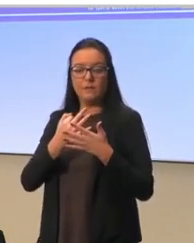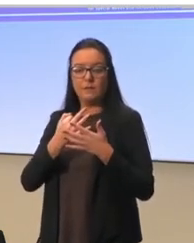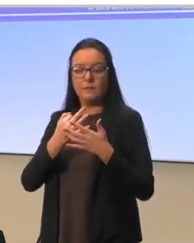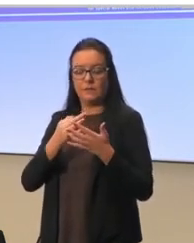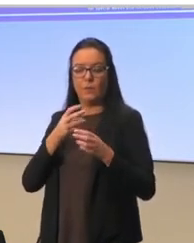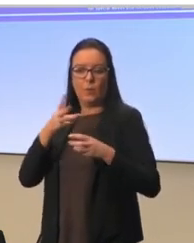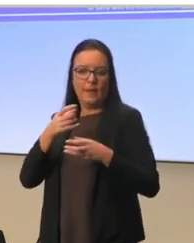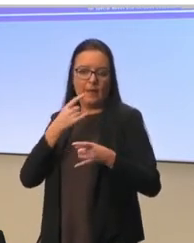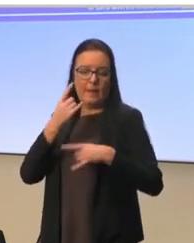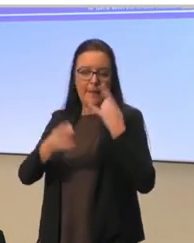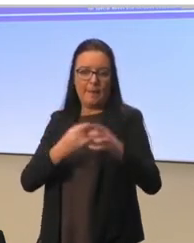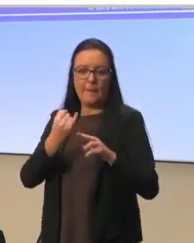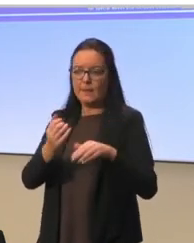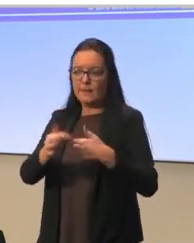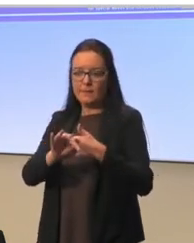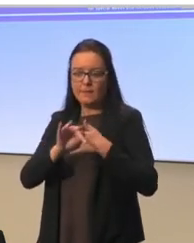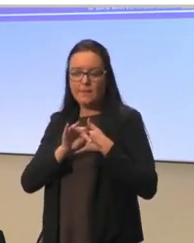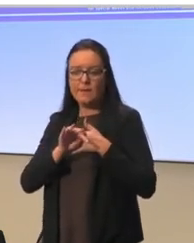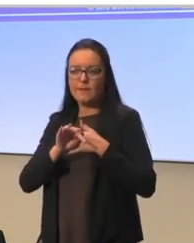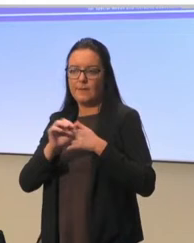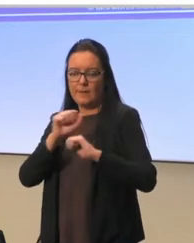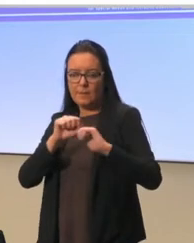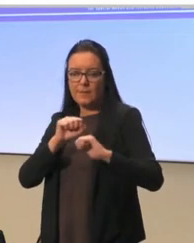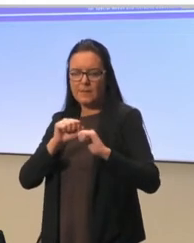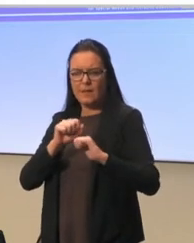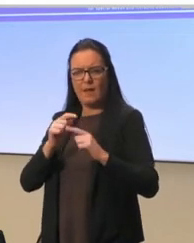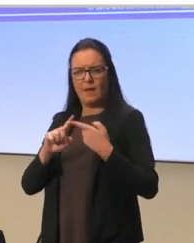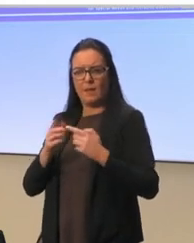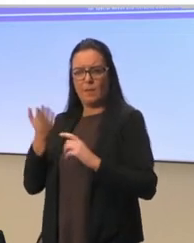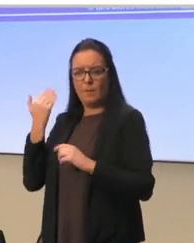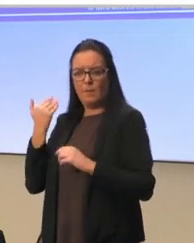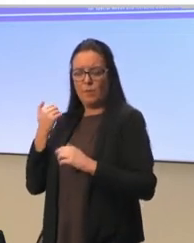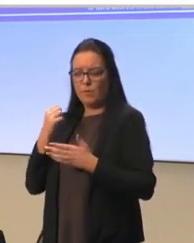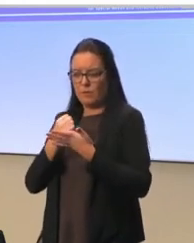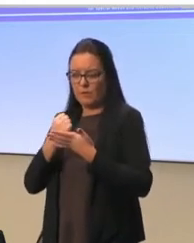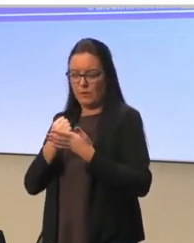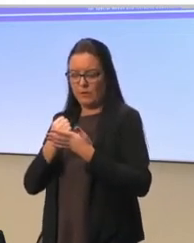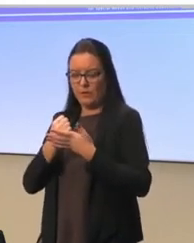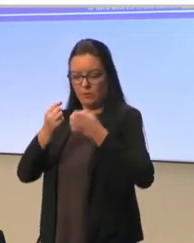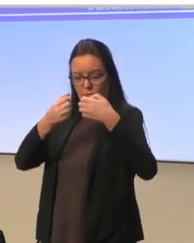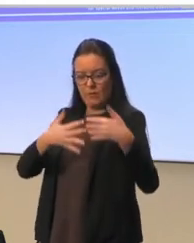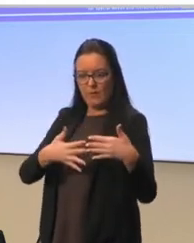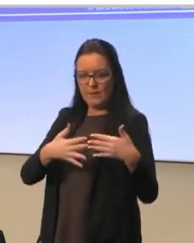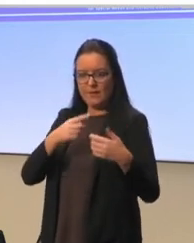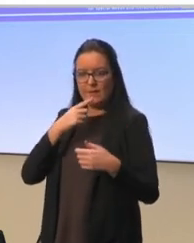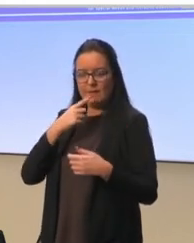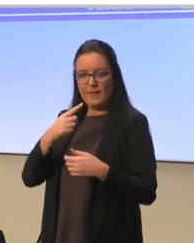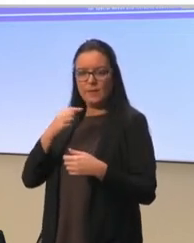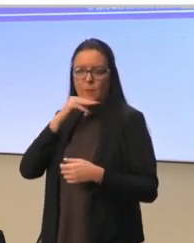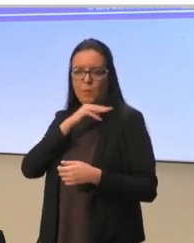have heard about the results of the previous study that was presented that the importance of well-being